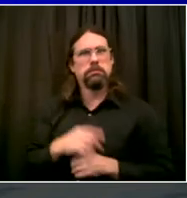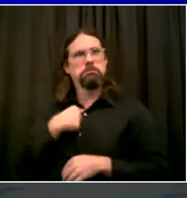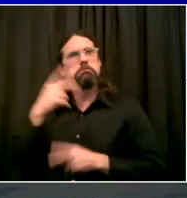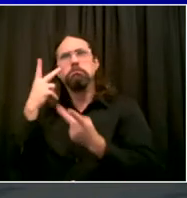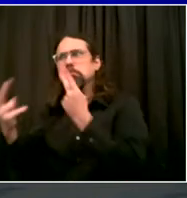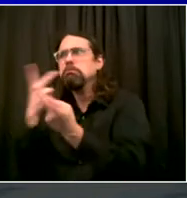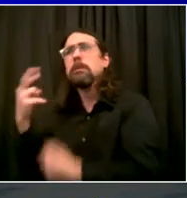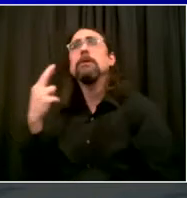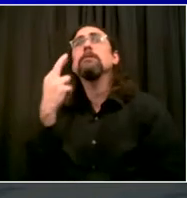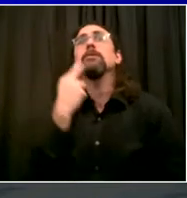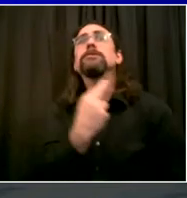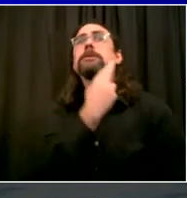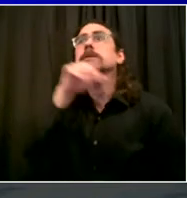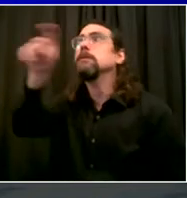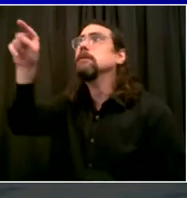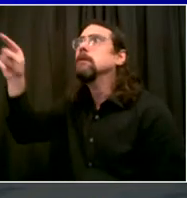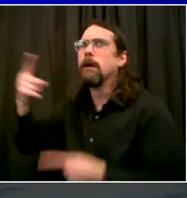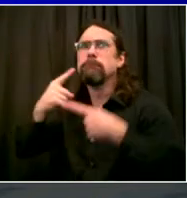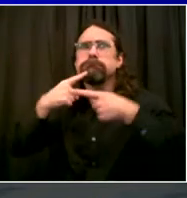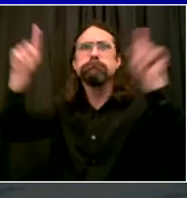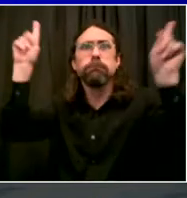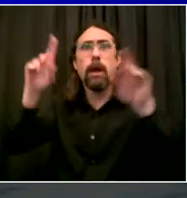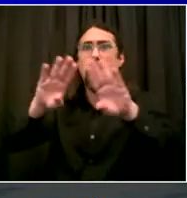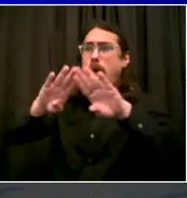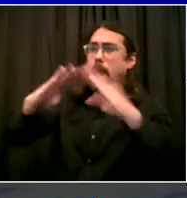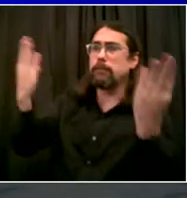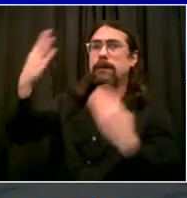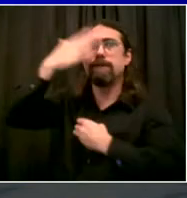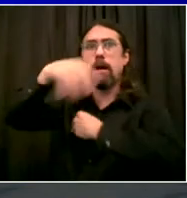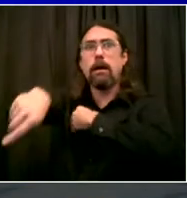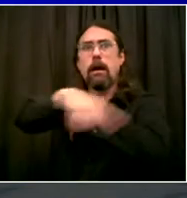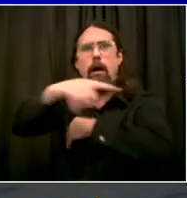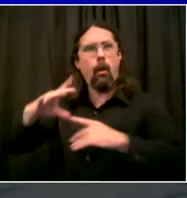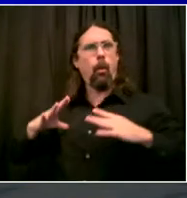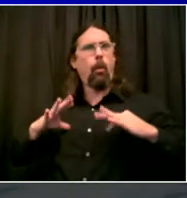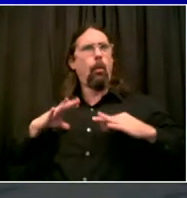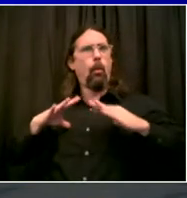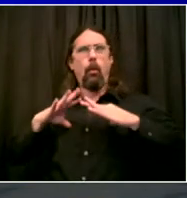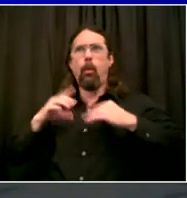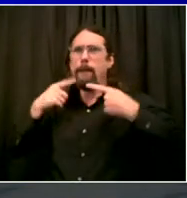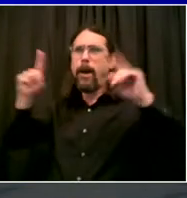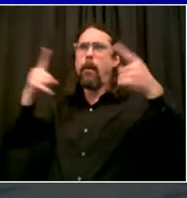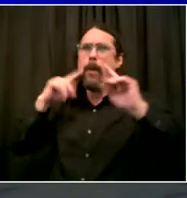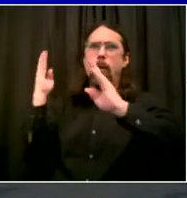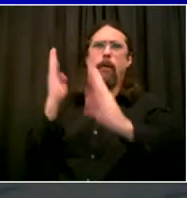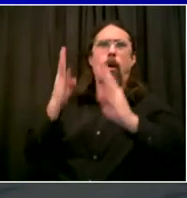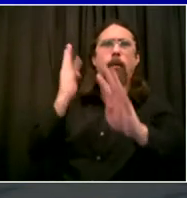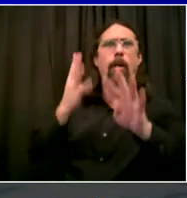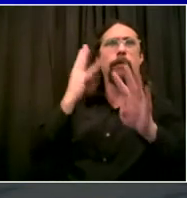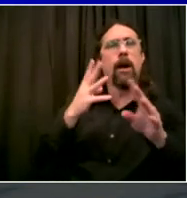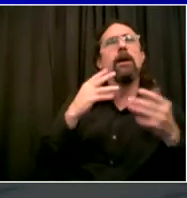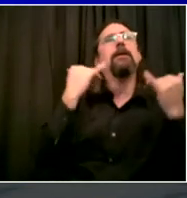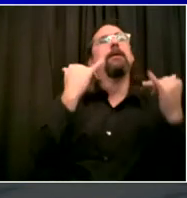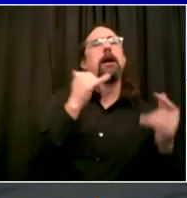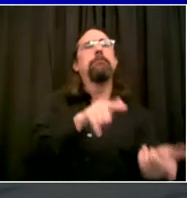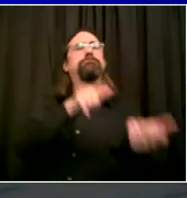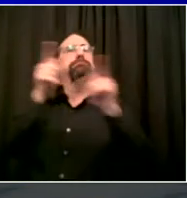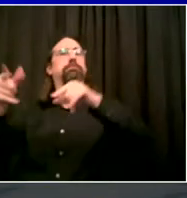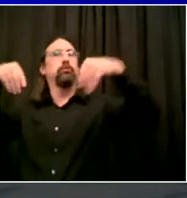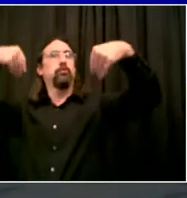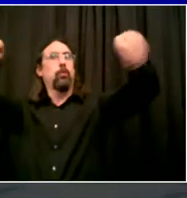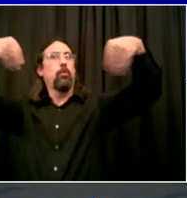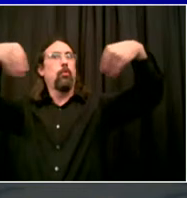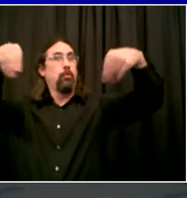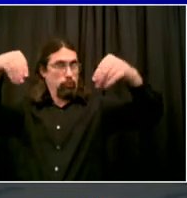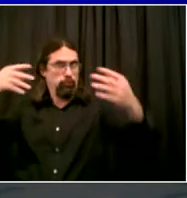storefronts and have an opportunity to get this going immediately and so important to